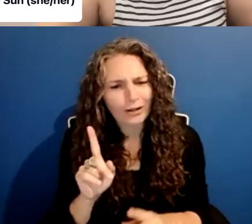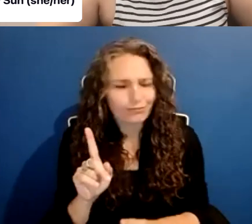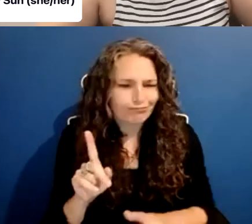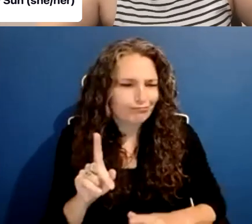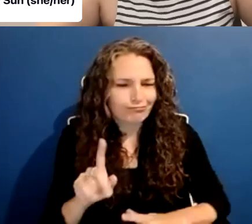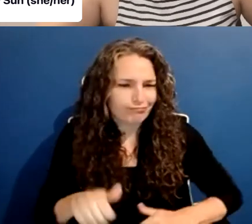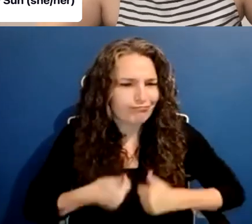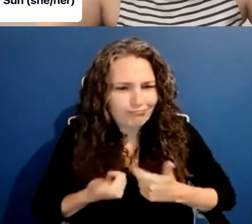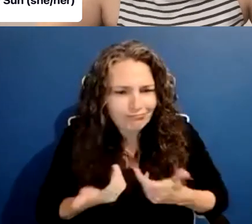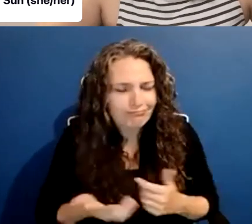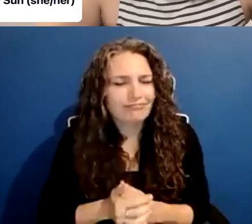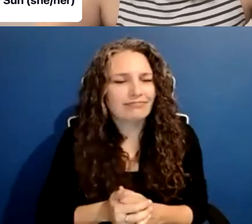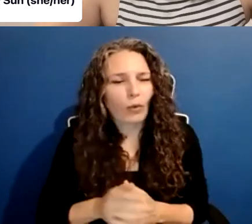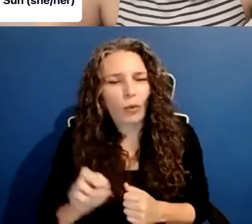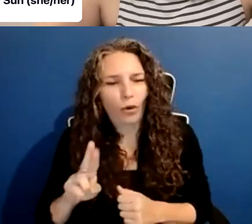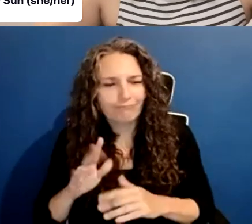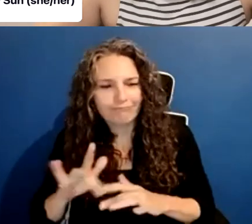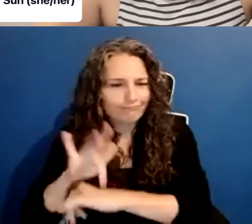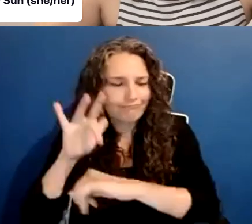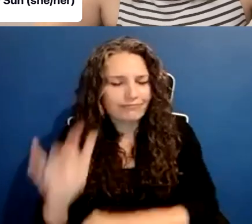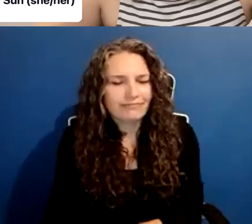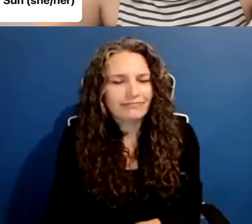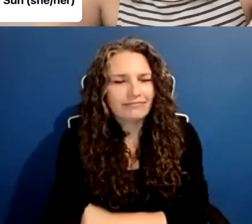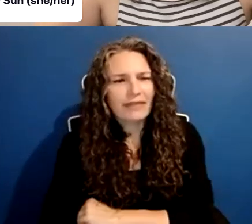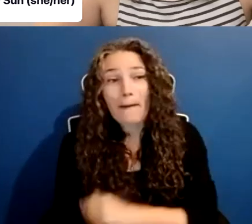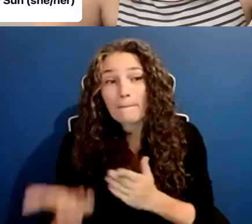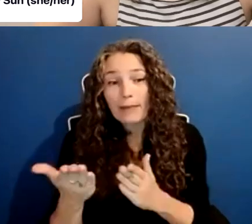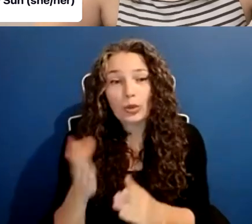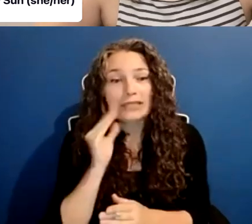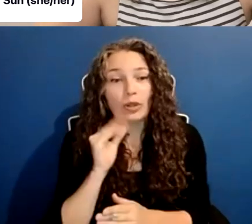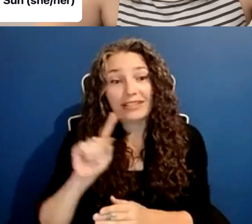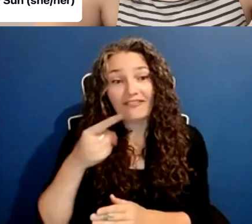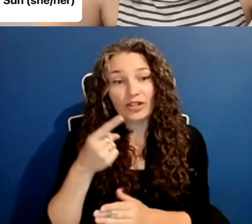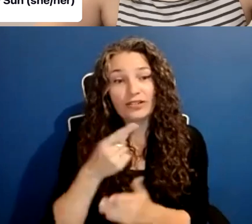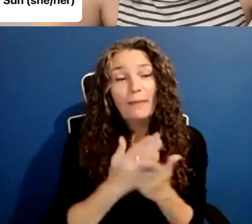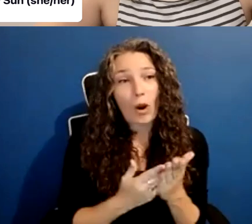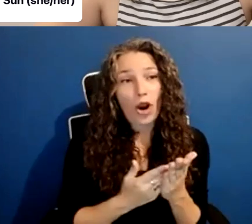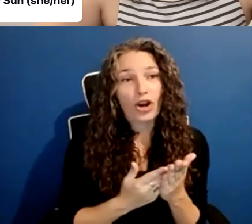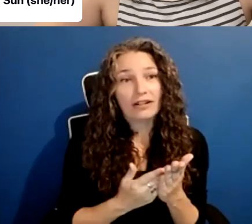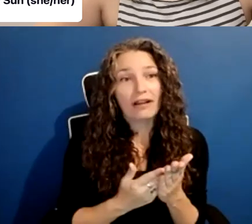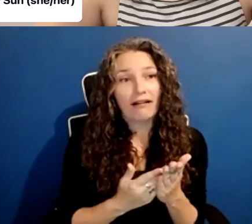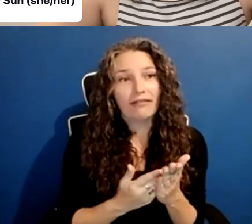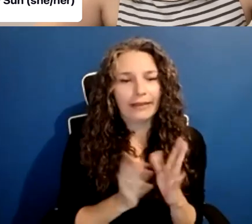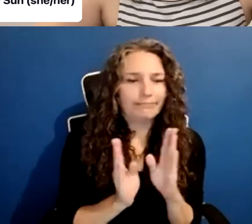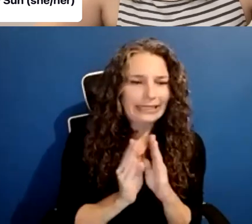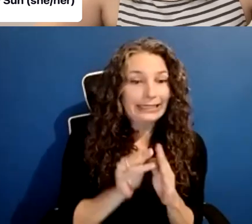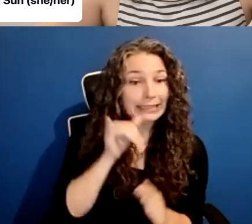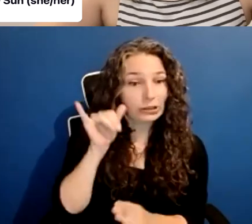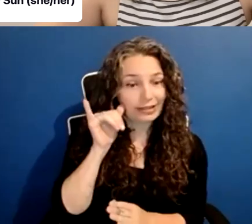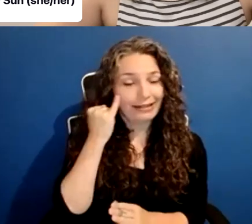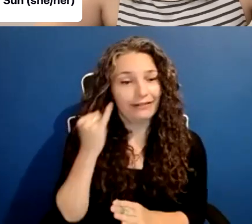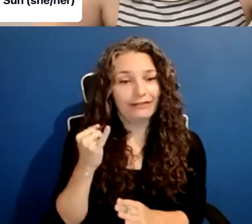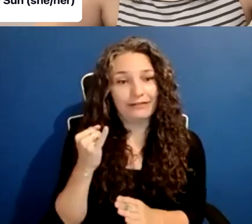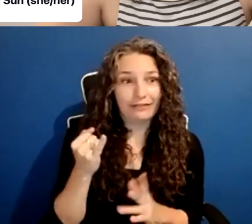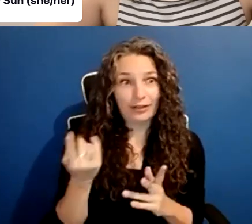I think some of you were here for the first part of the series yesterday, and we're excited to see you again. If you're new today,